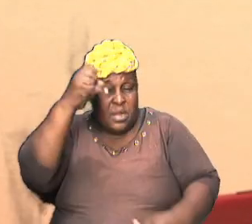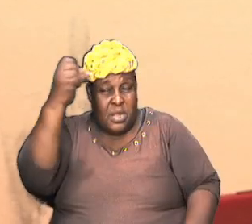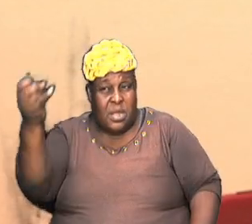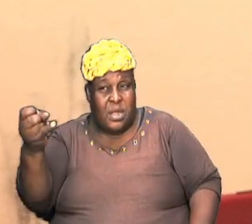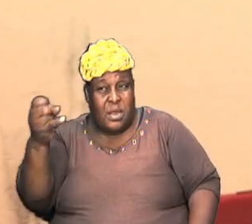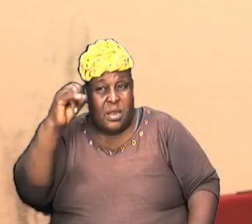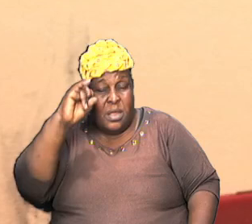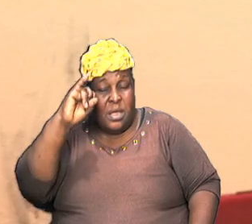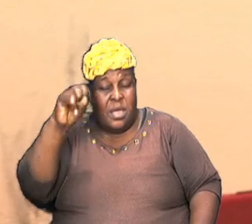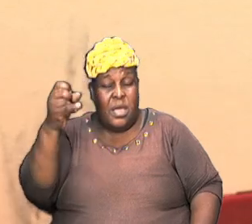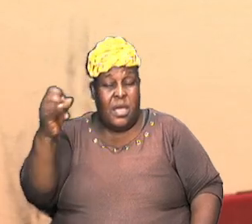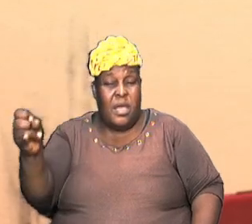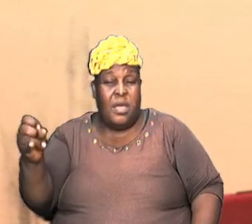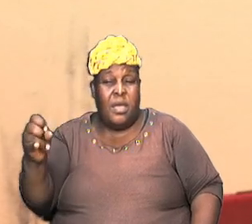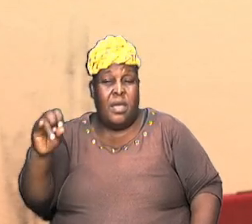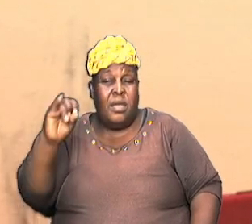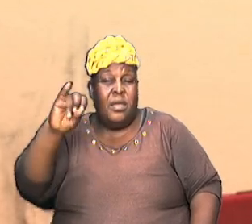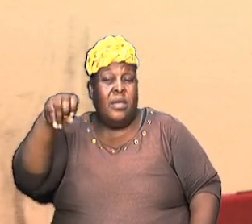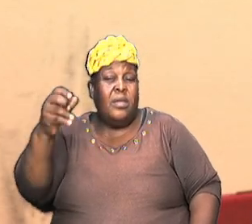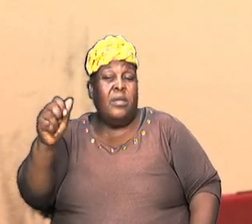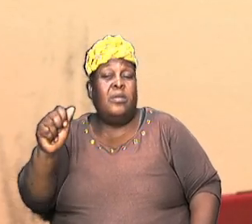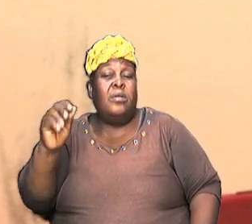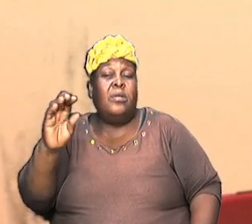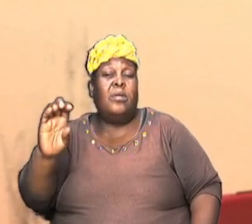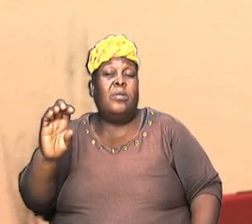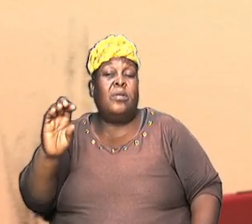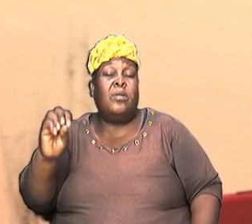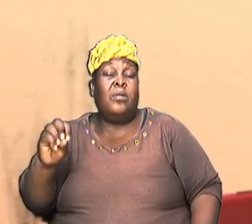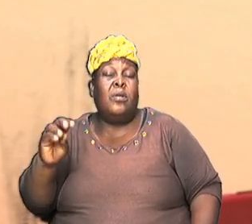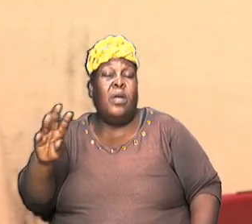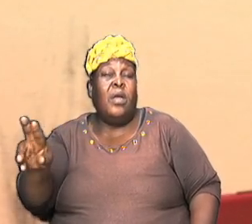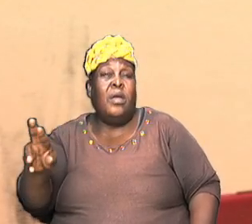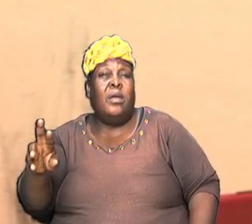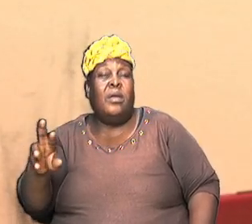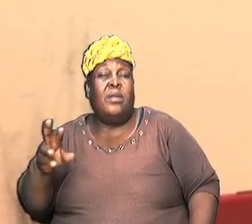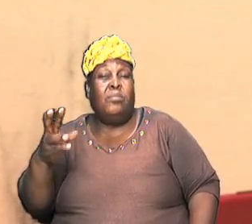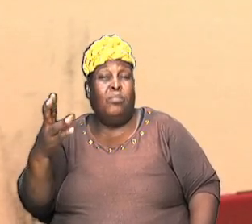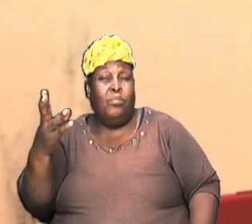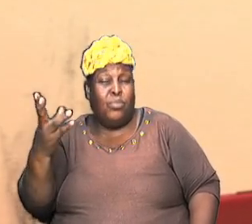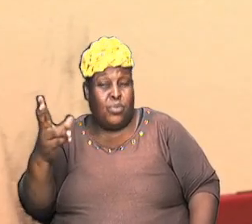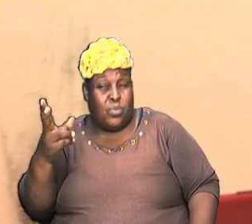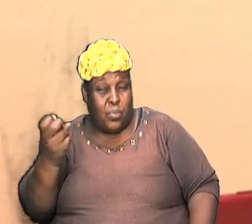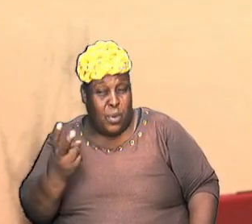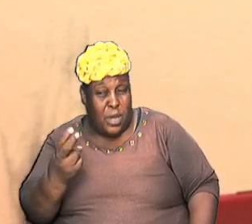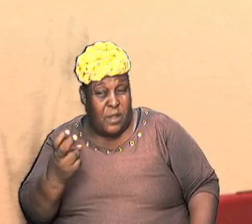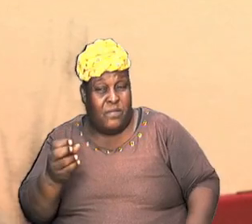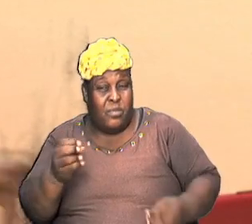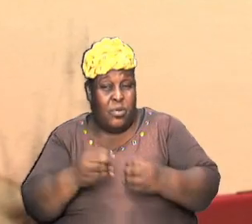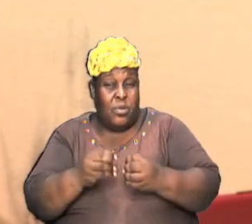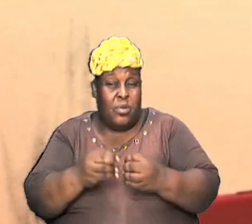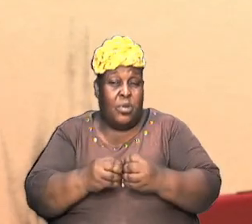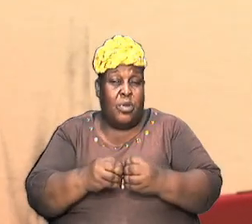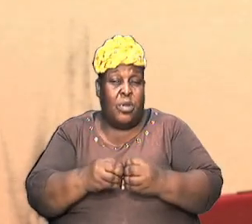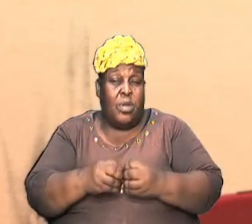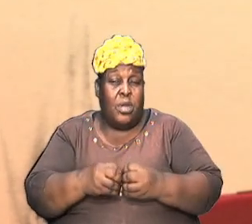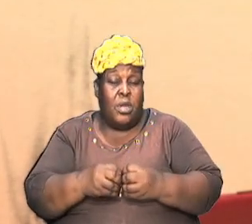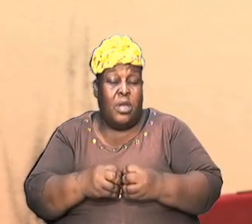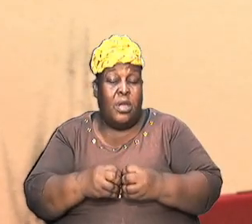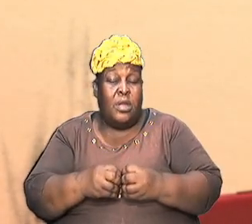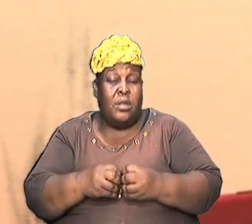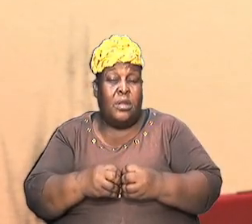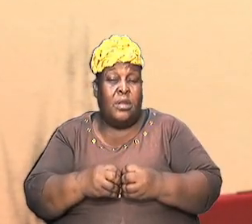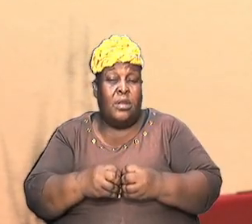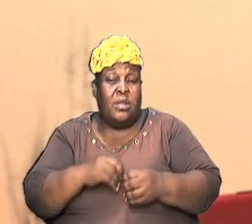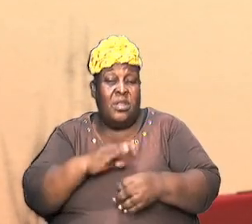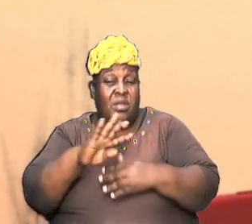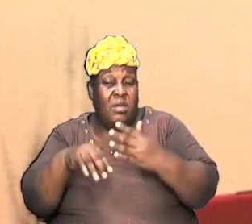begat Jacob and Jacob begat Reuben and the eleven others and then it goes on to say Reuben begat whoever and it gives you